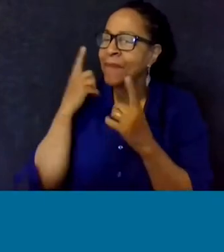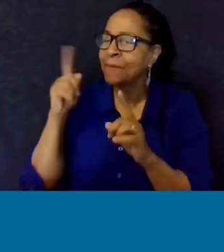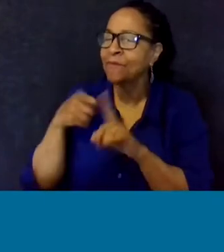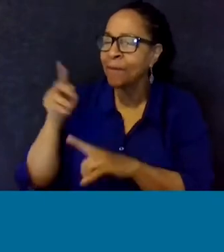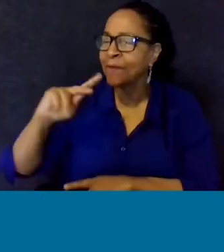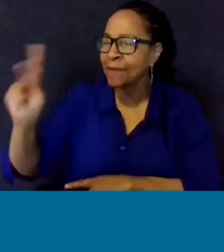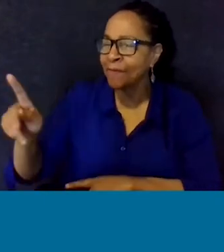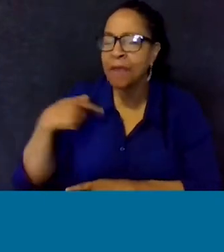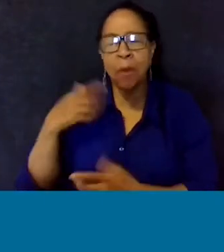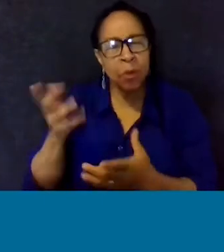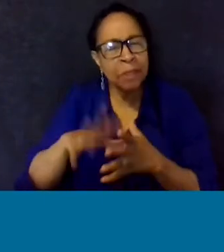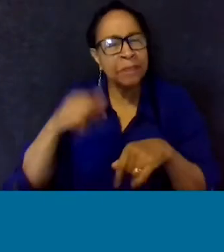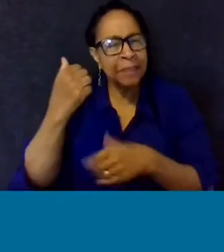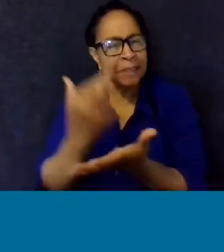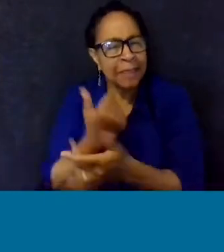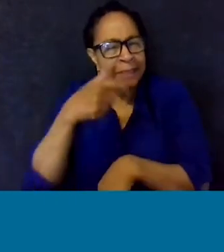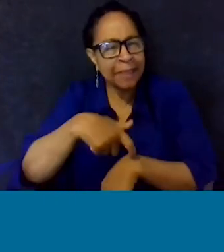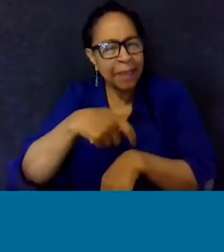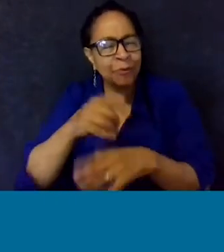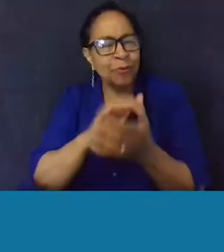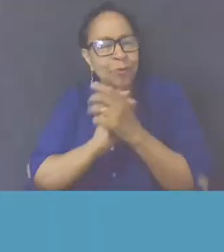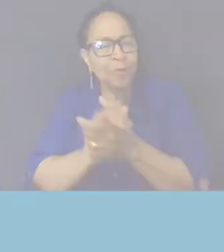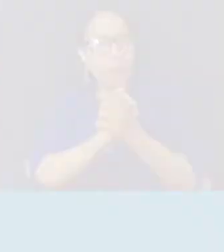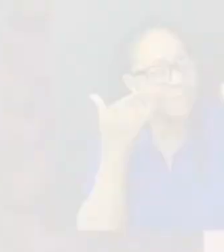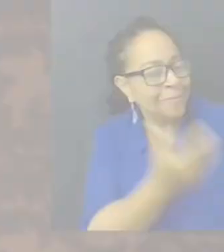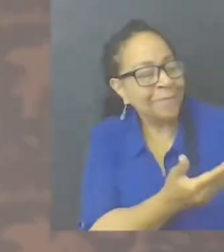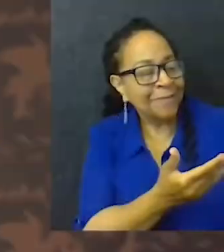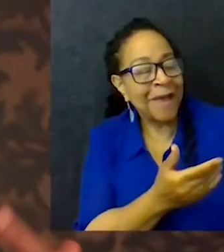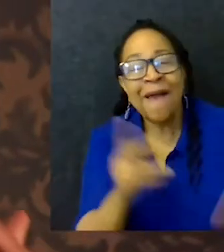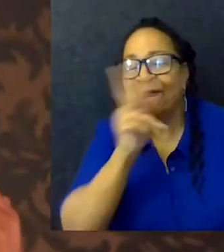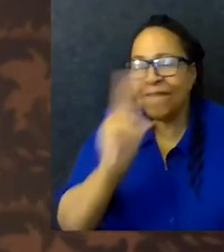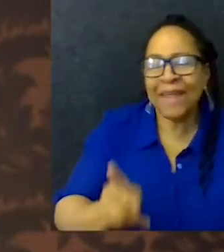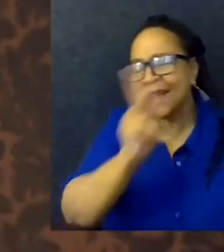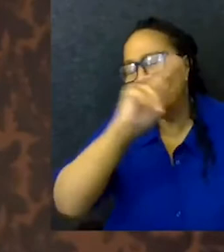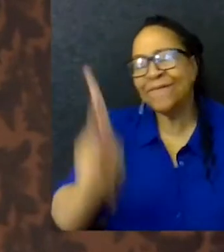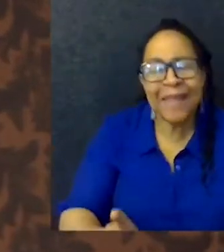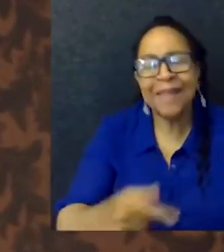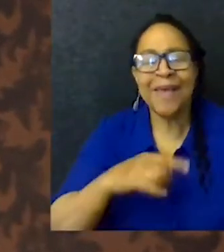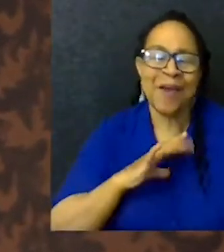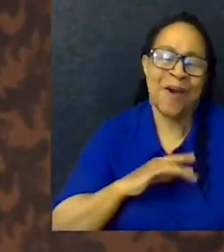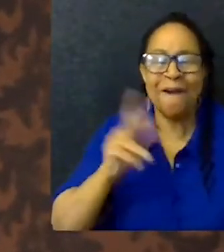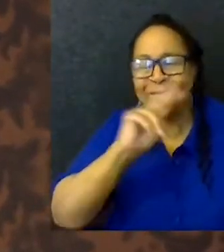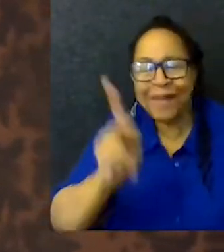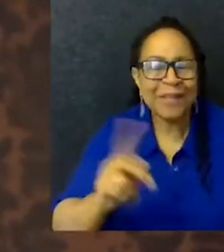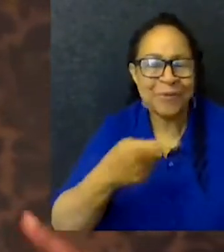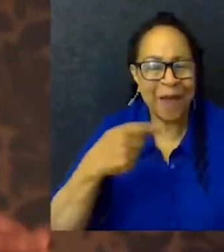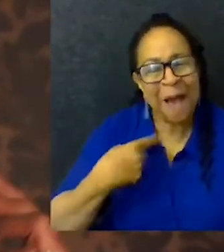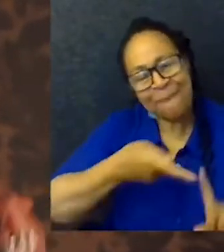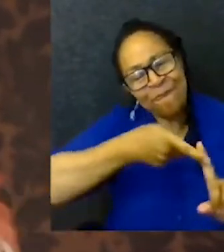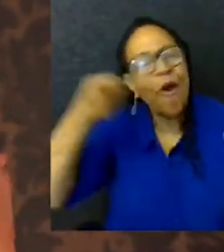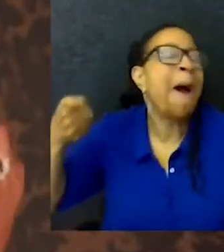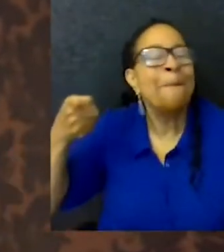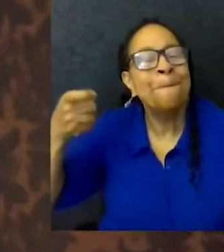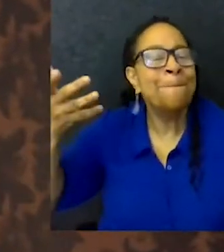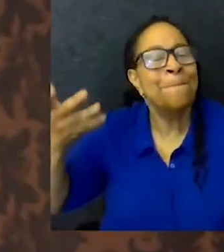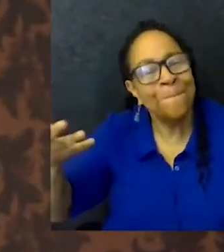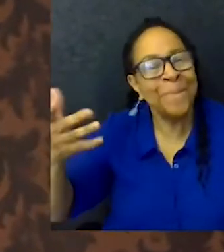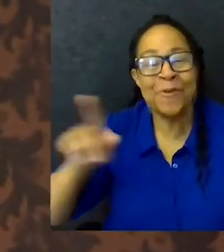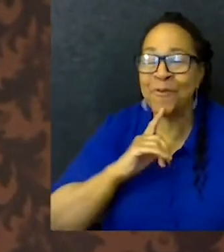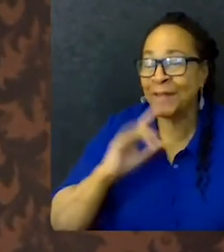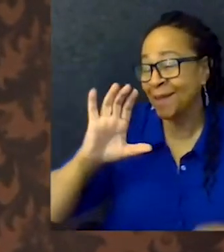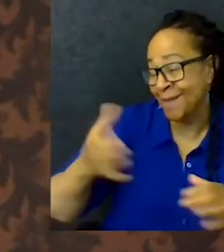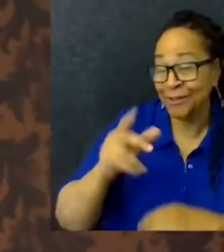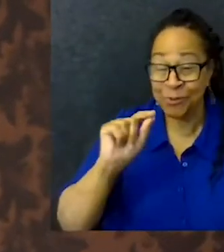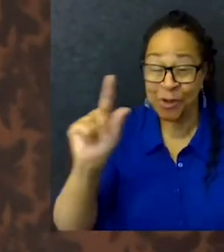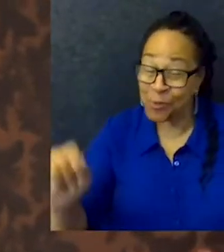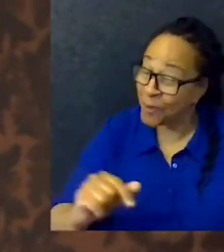take this time to congratulate the graduating class of 2020. Philly, Philly, Philly is where I am from.